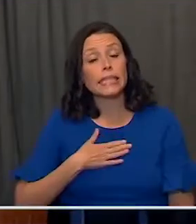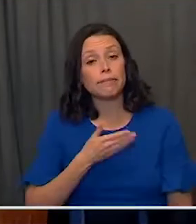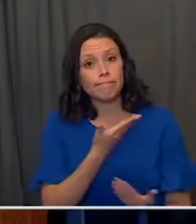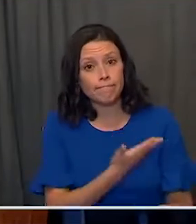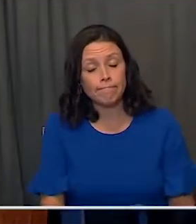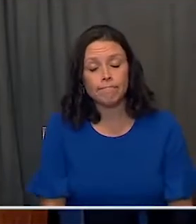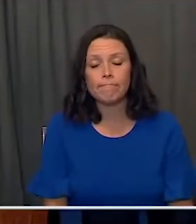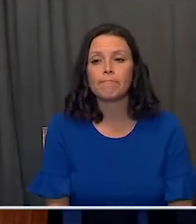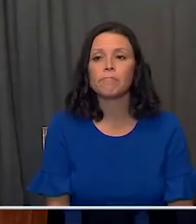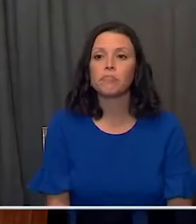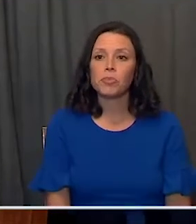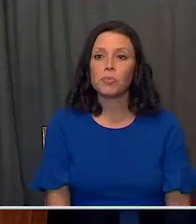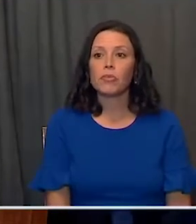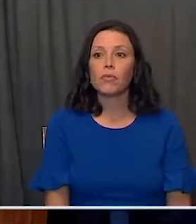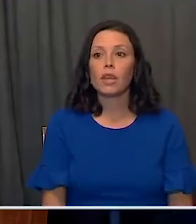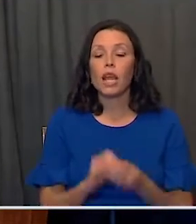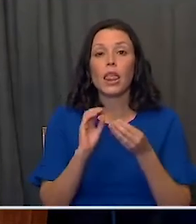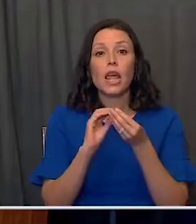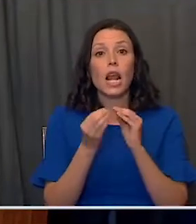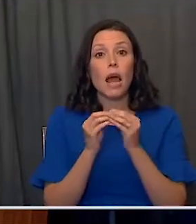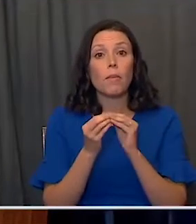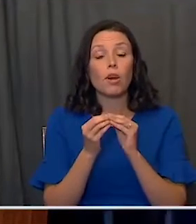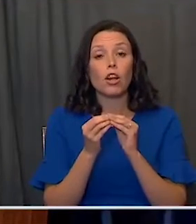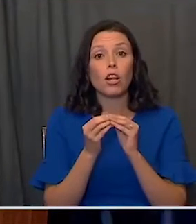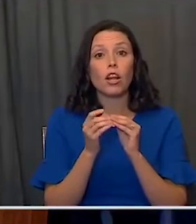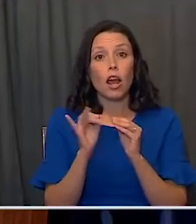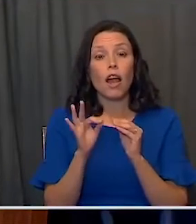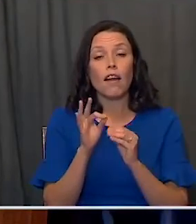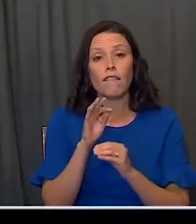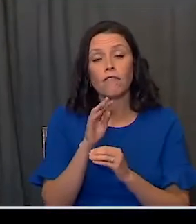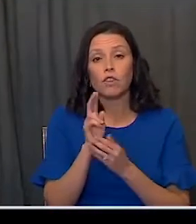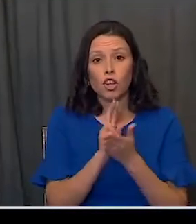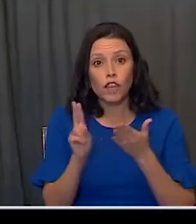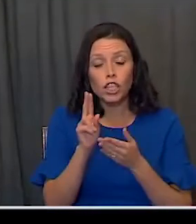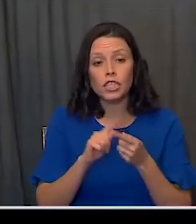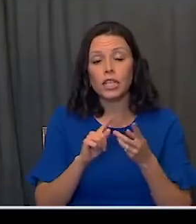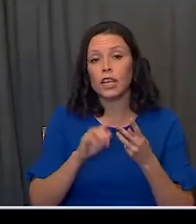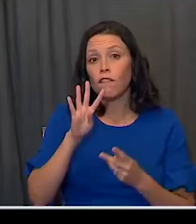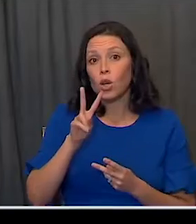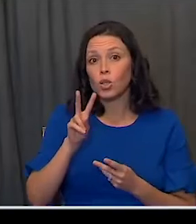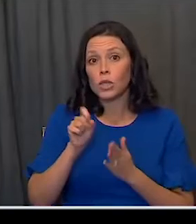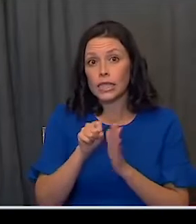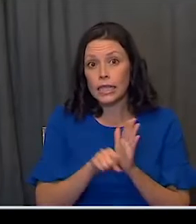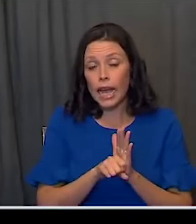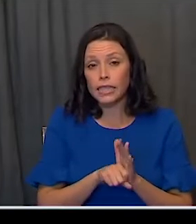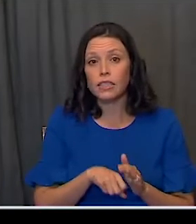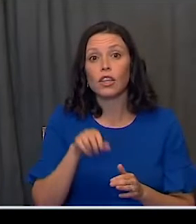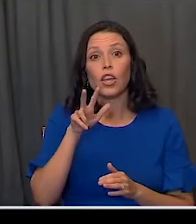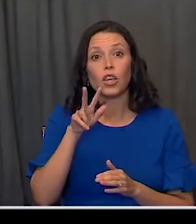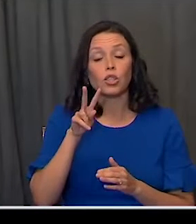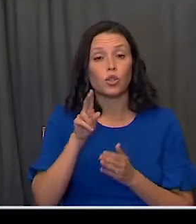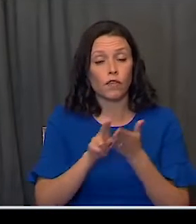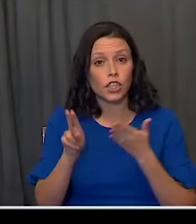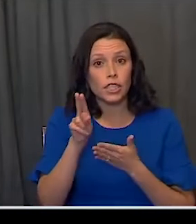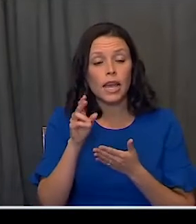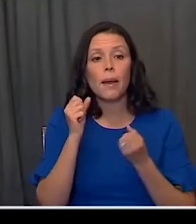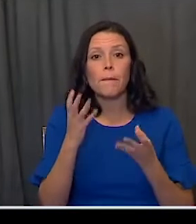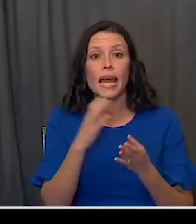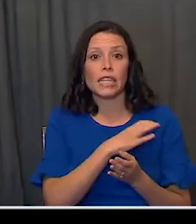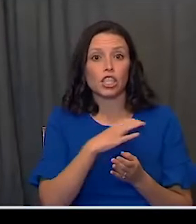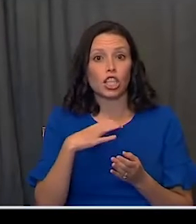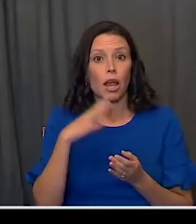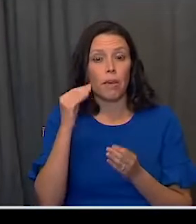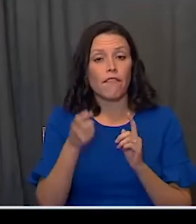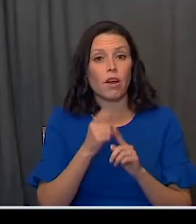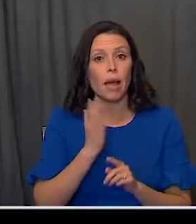please. The number of universities, 42 states, 30 universities, and a large number of chairmen from our tribal